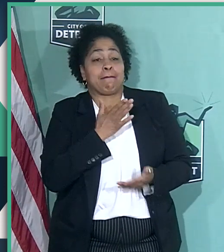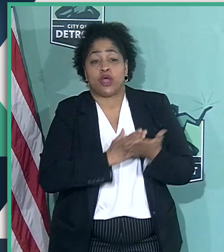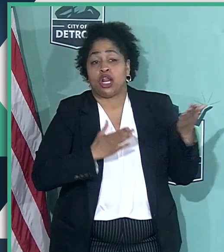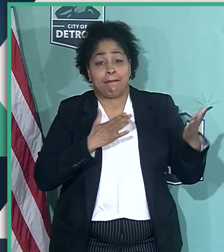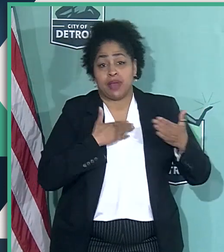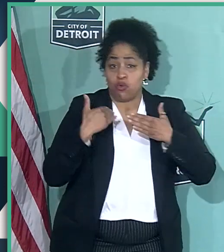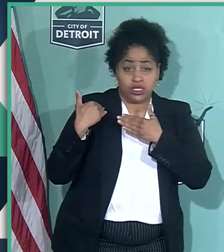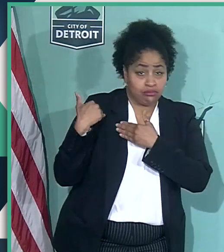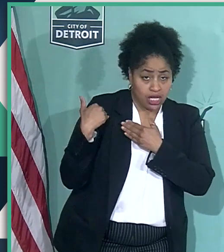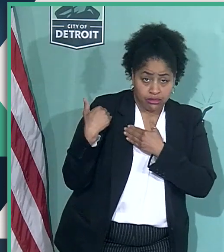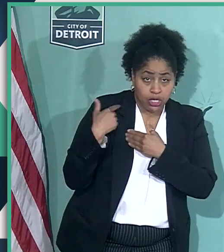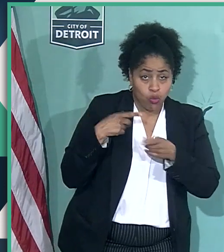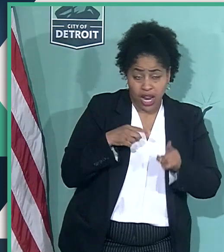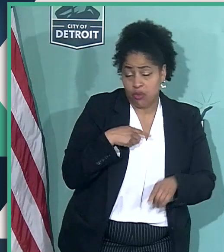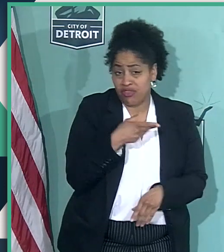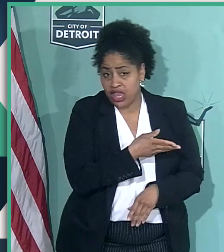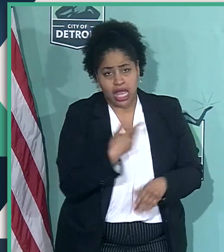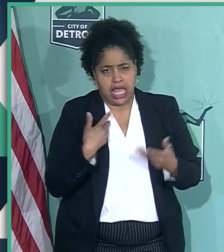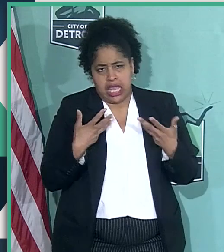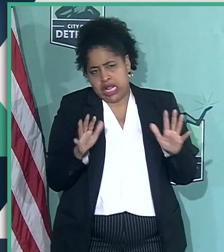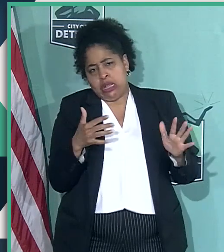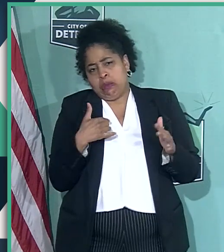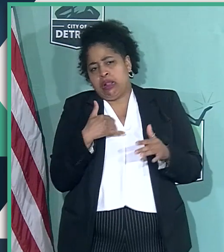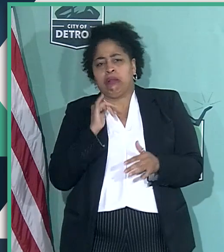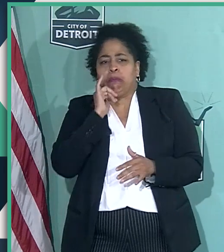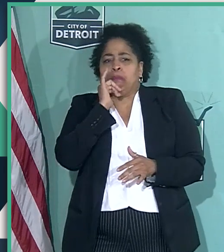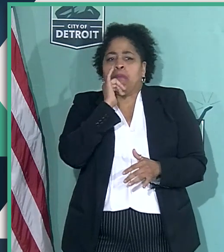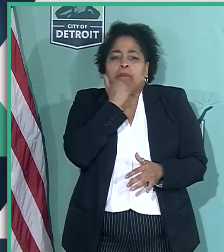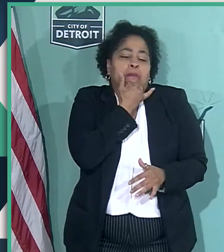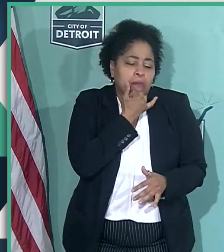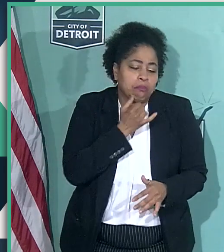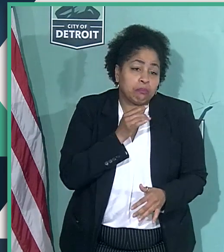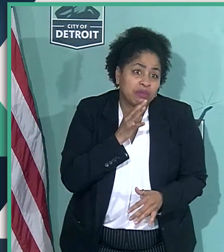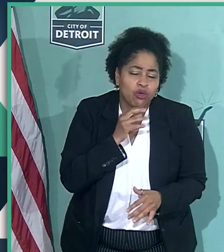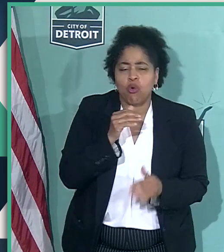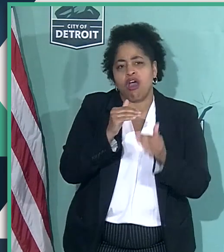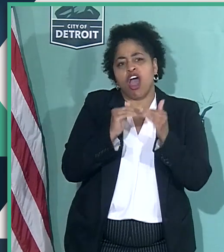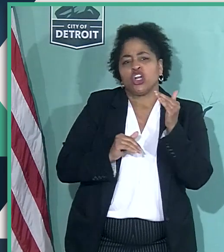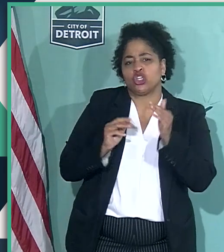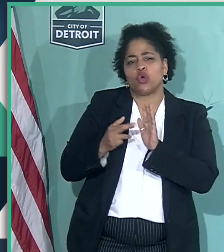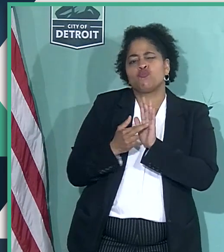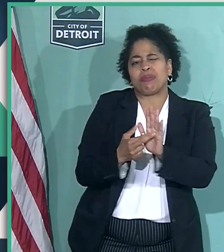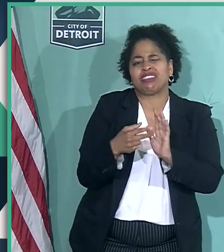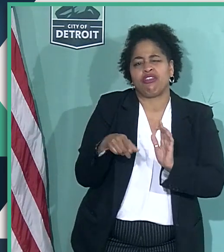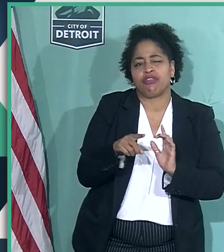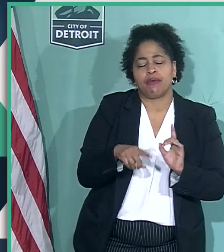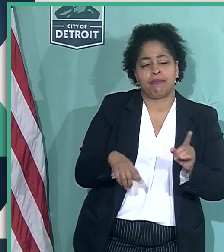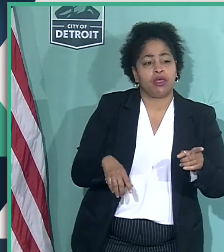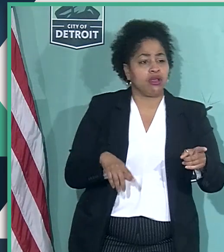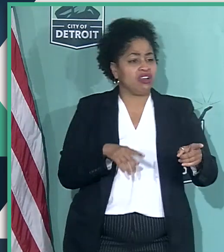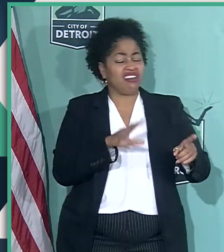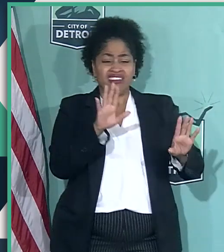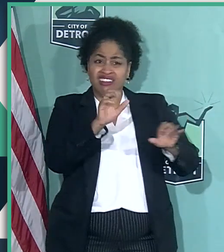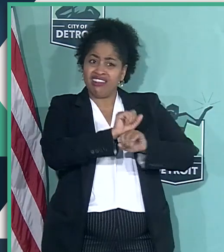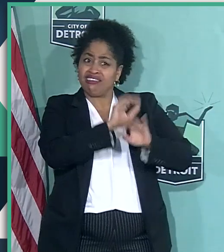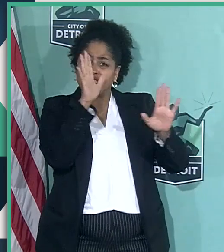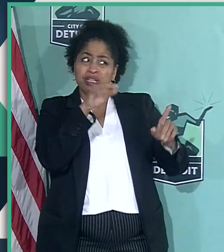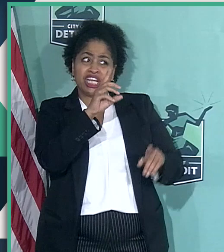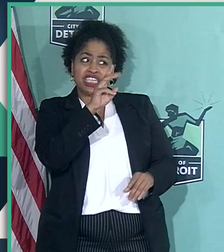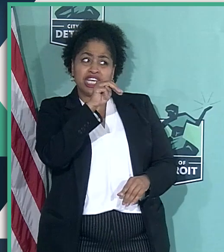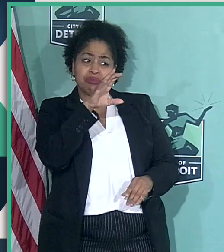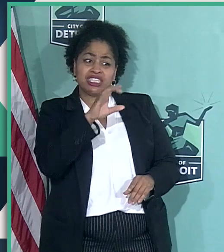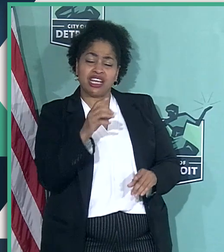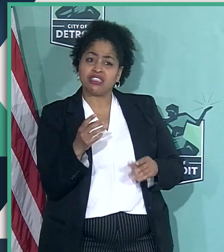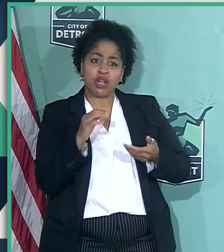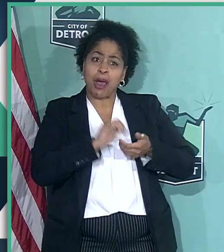of my responsibility when I was there, so I don't want to misstate or underrepresent. But let's be clear on this. DMC has been a partner